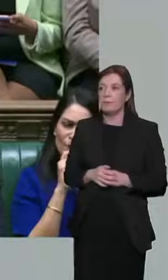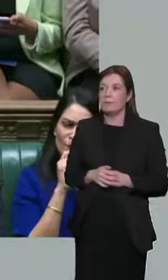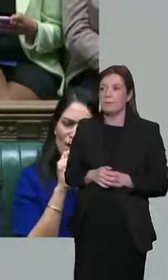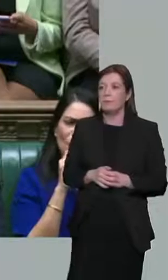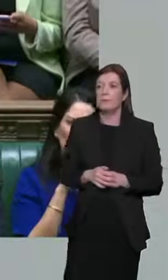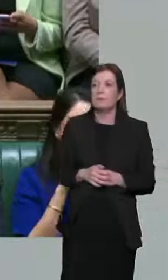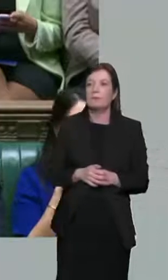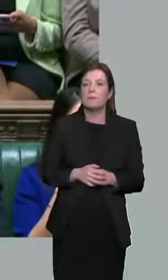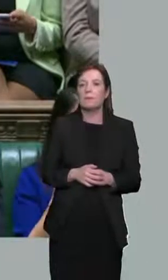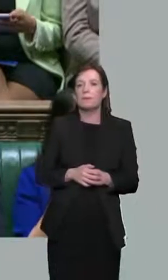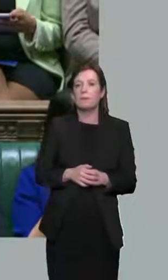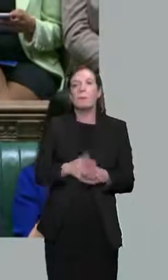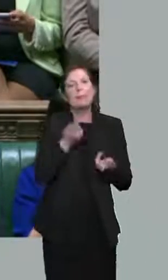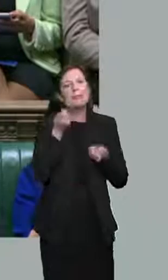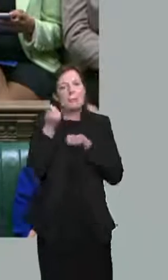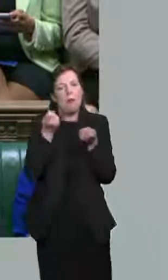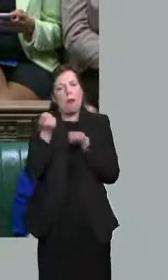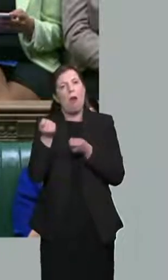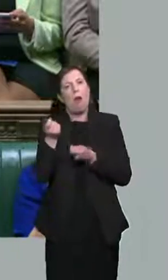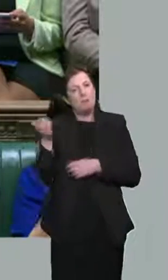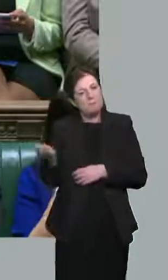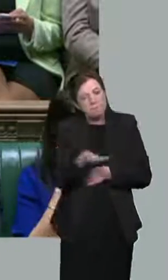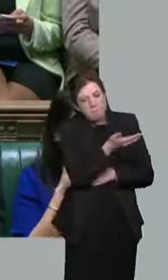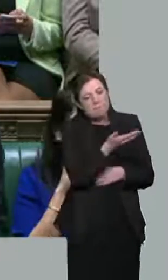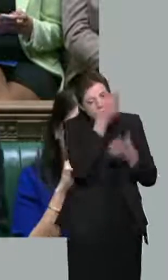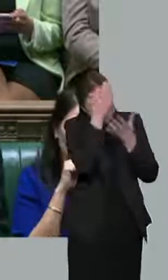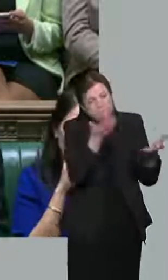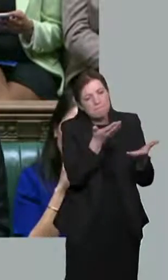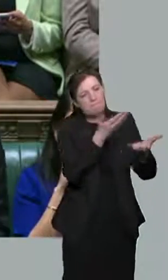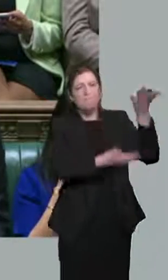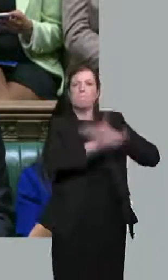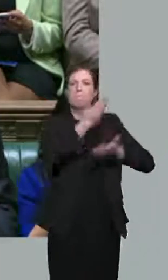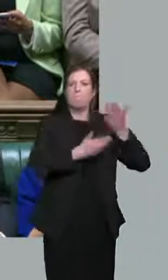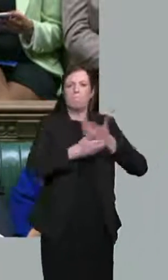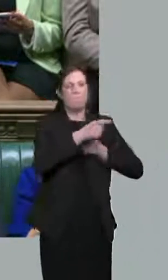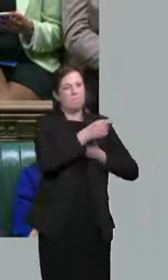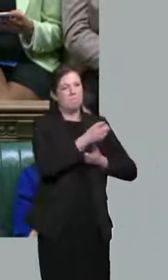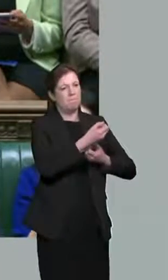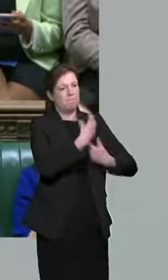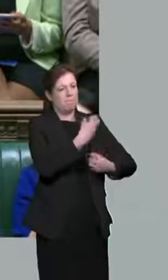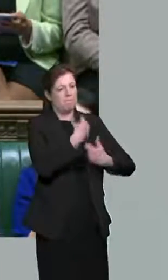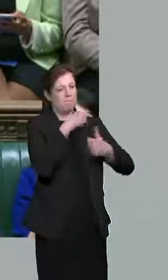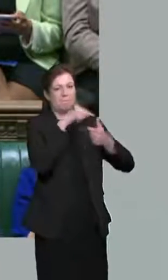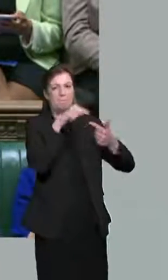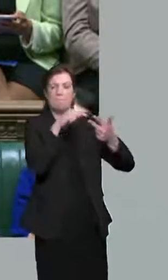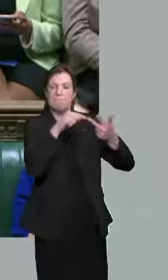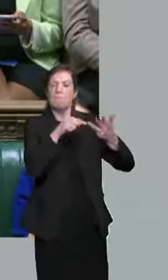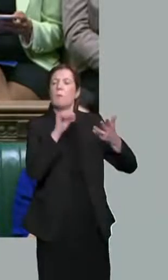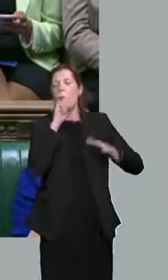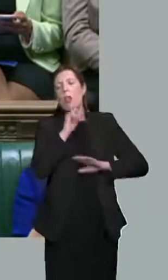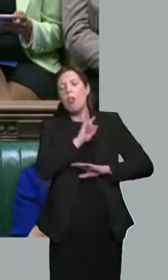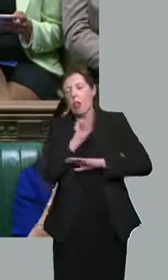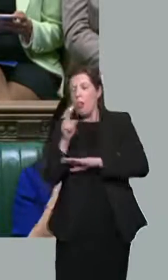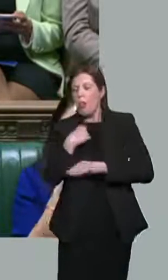Mr Speaker, I would like to thank the Honourable Lady for her reply. She raised a number of points, which I will, of course, come into in due course.